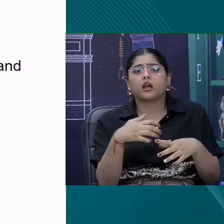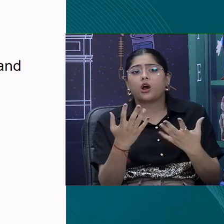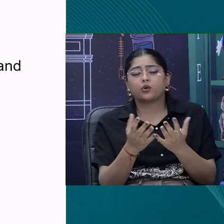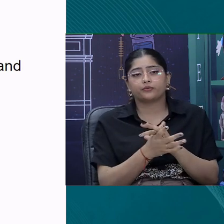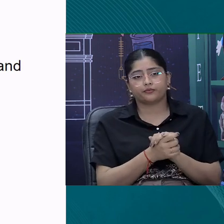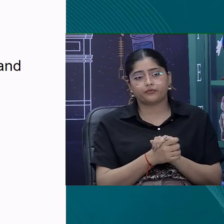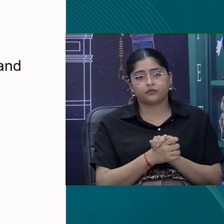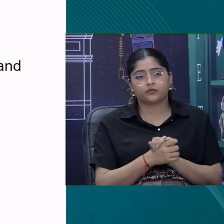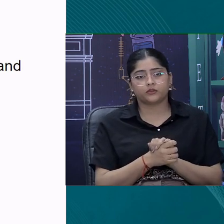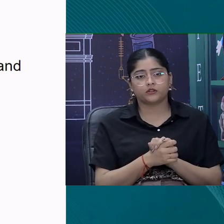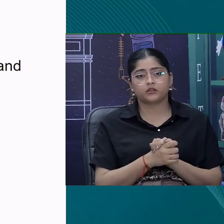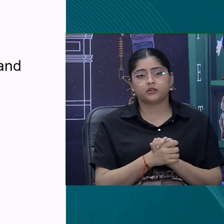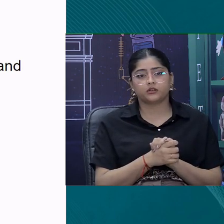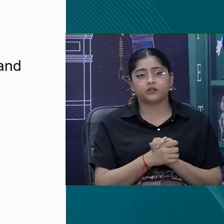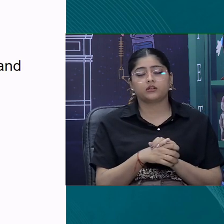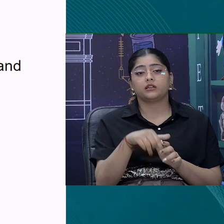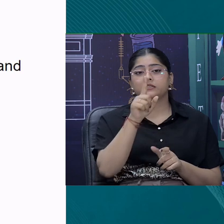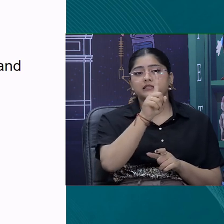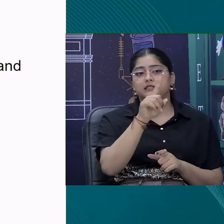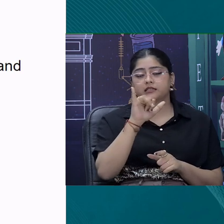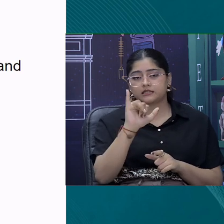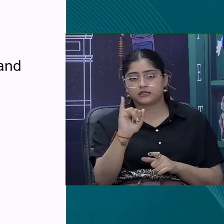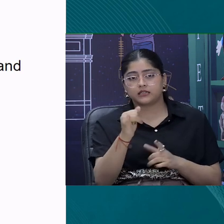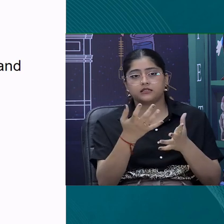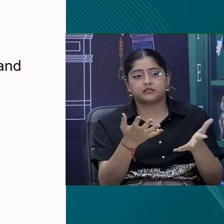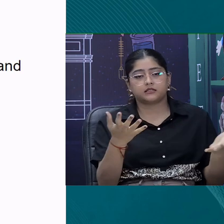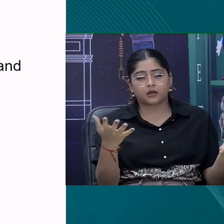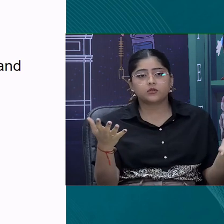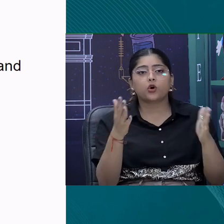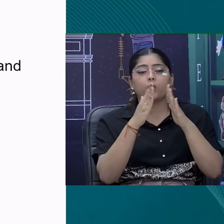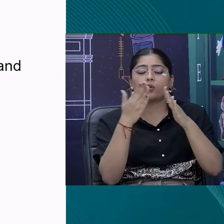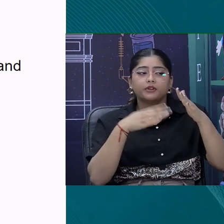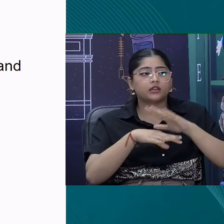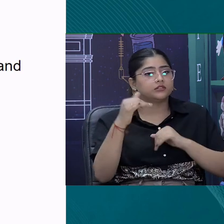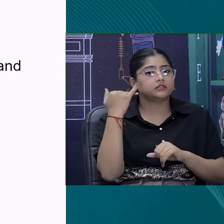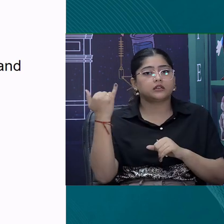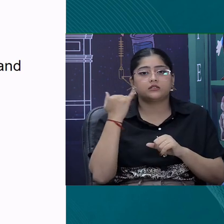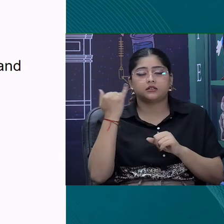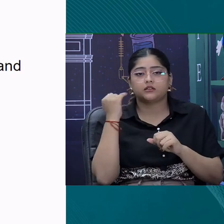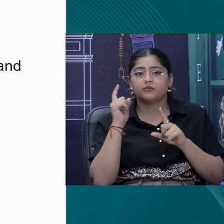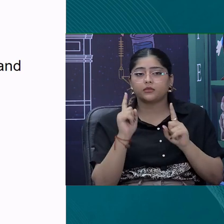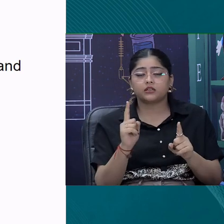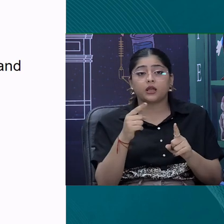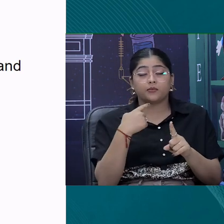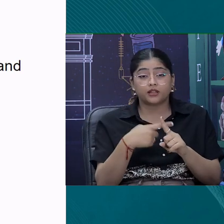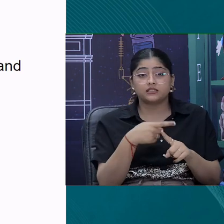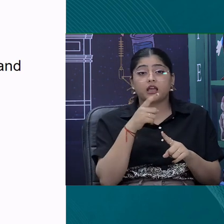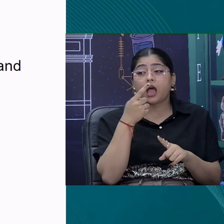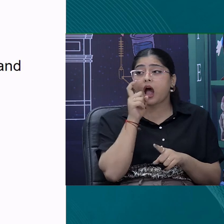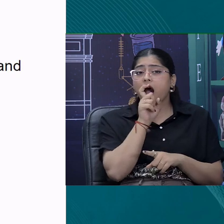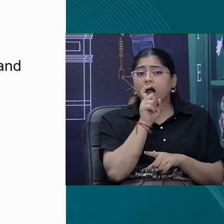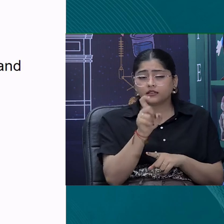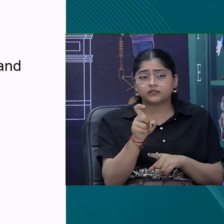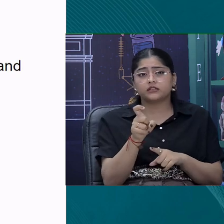have at least 16 objects from their home and ask him or her to